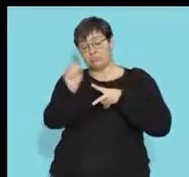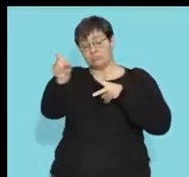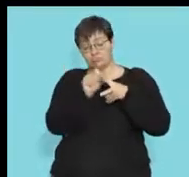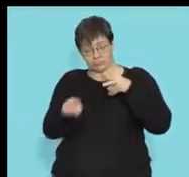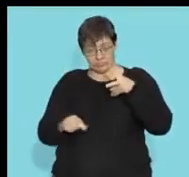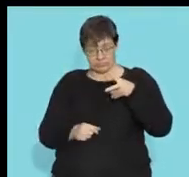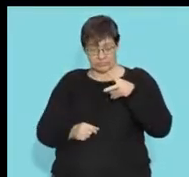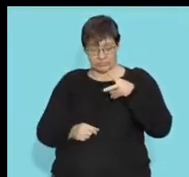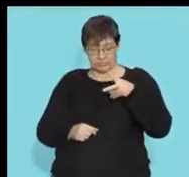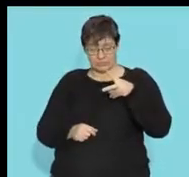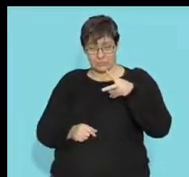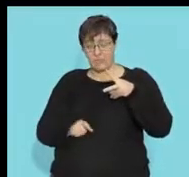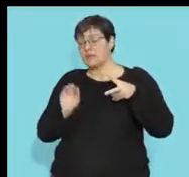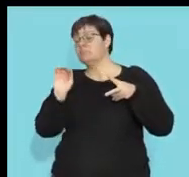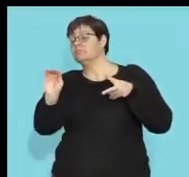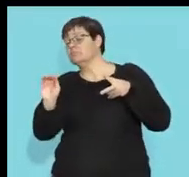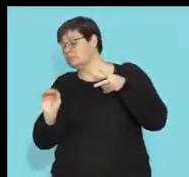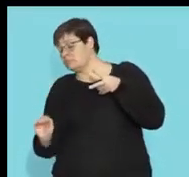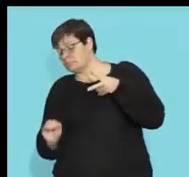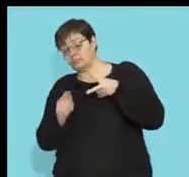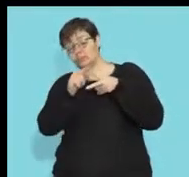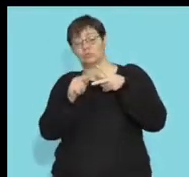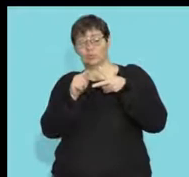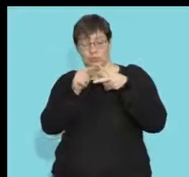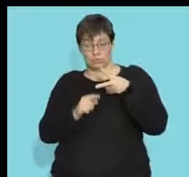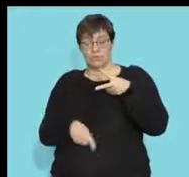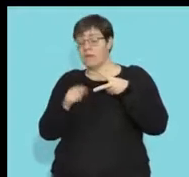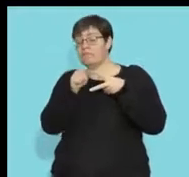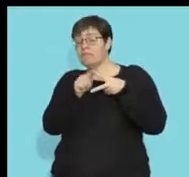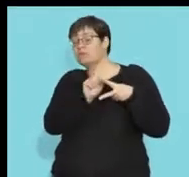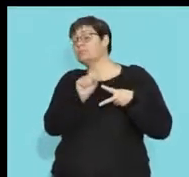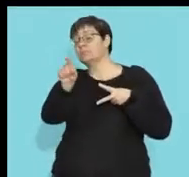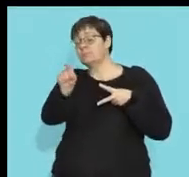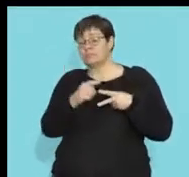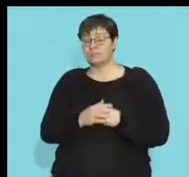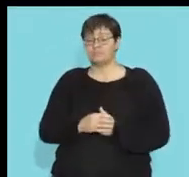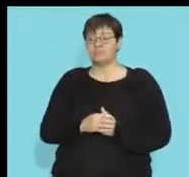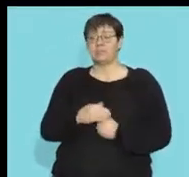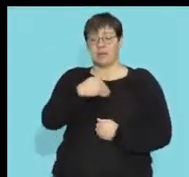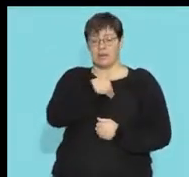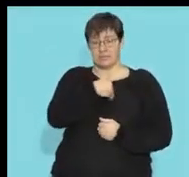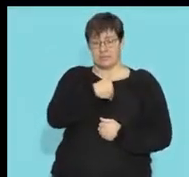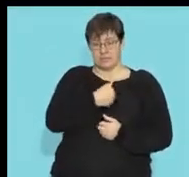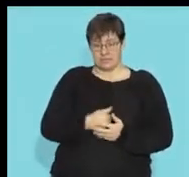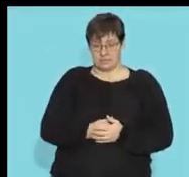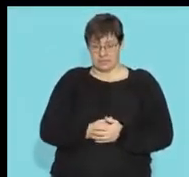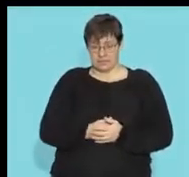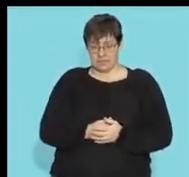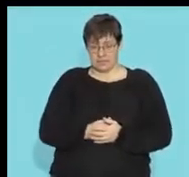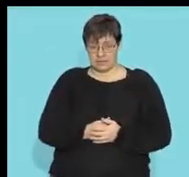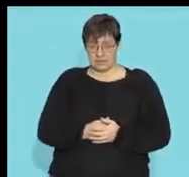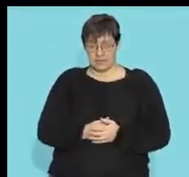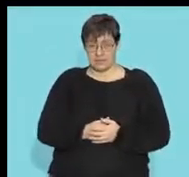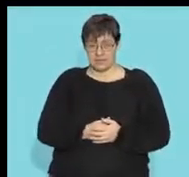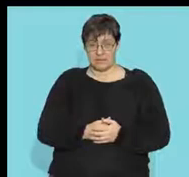organs that it's going to trigger the first organ it says it goes to the heart all